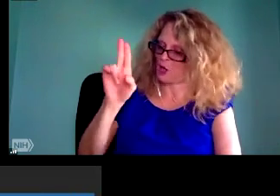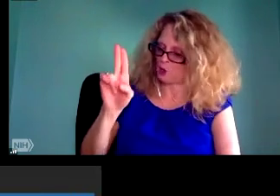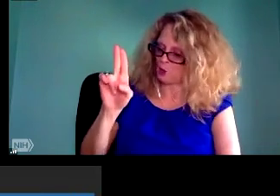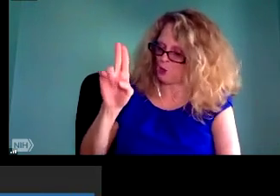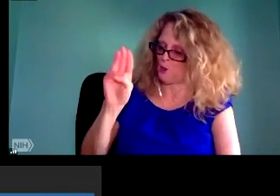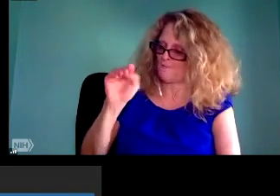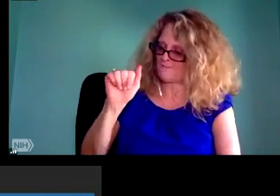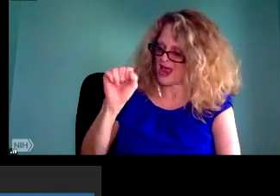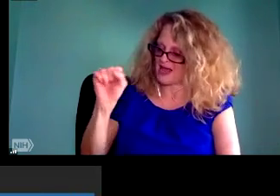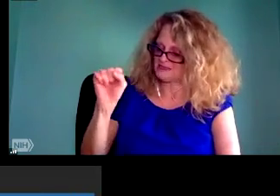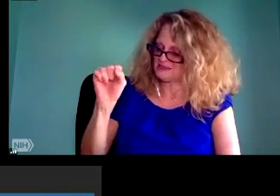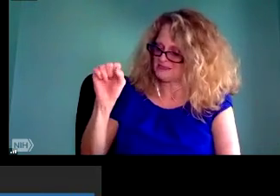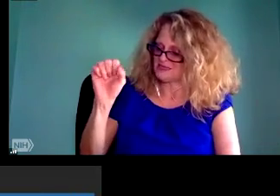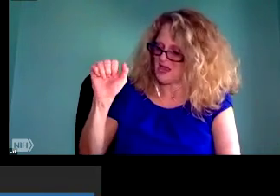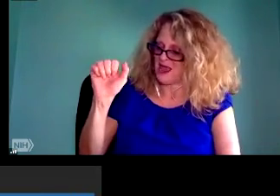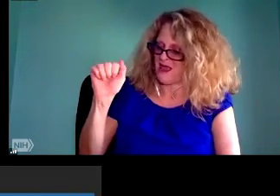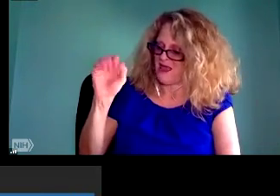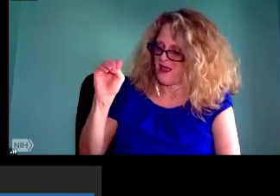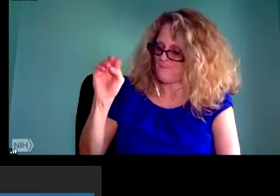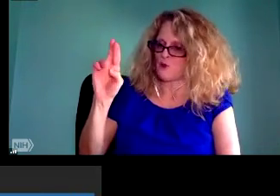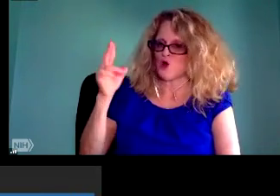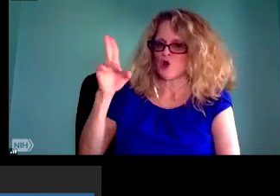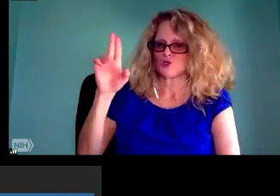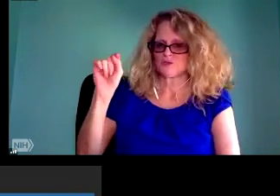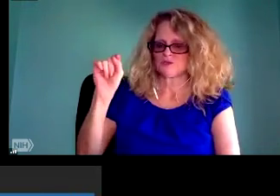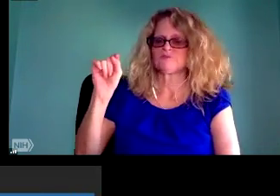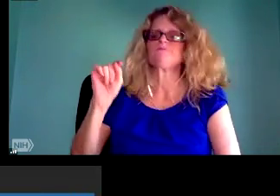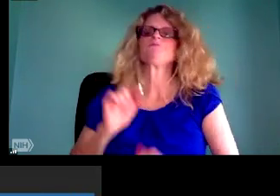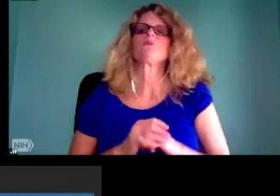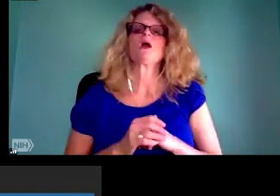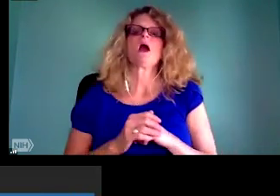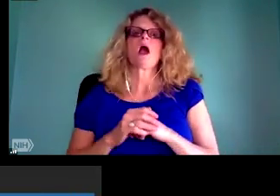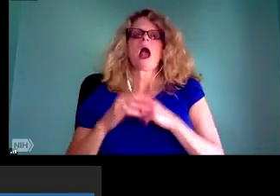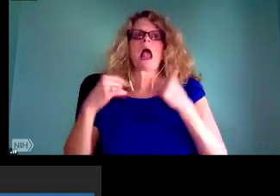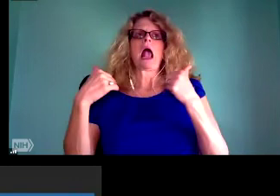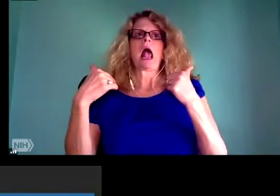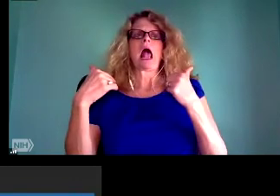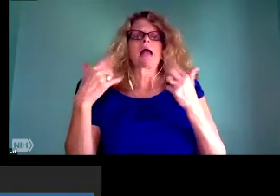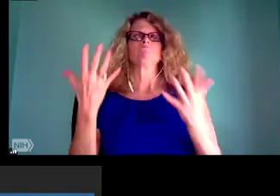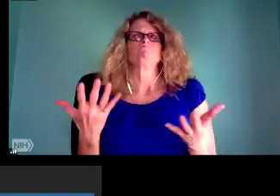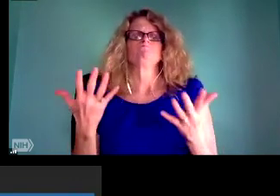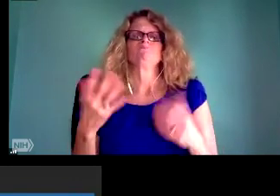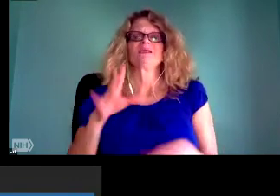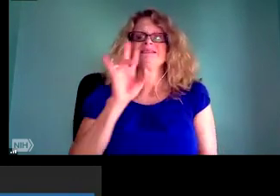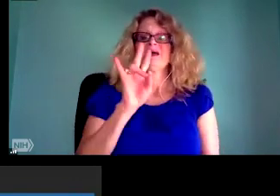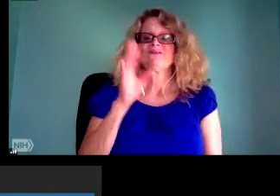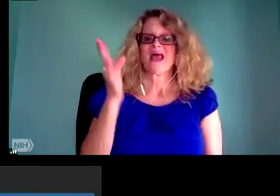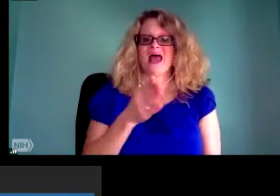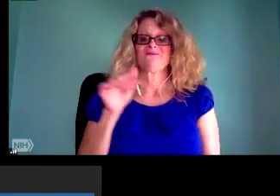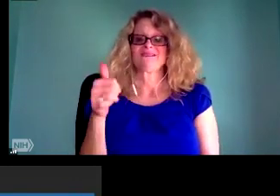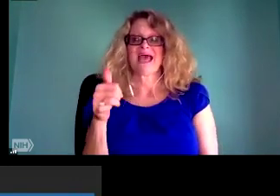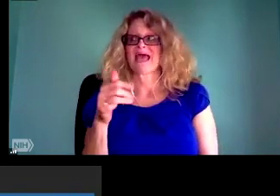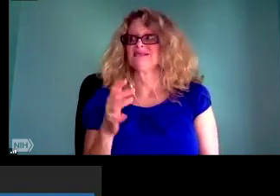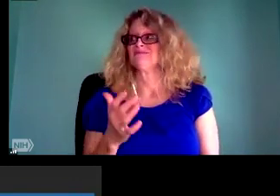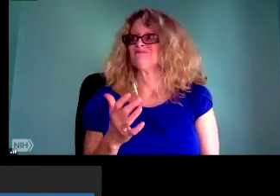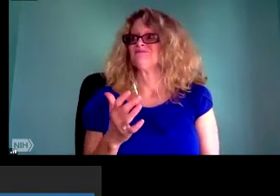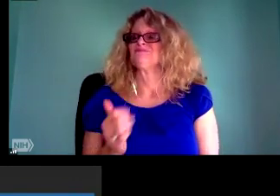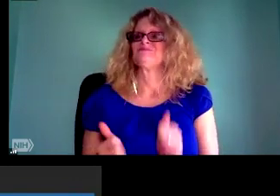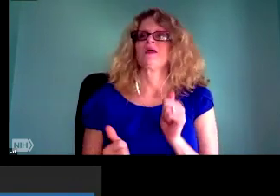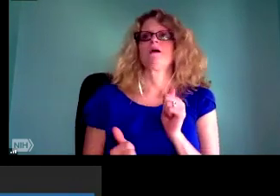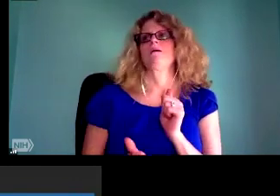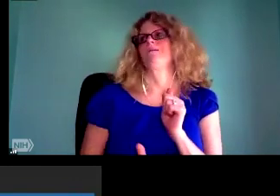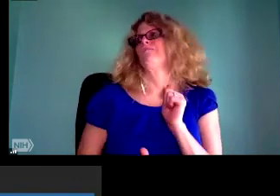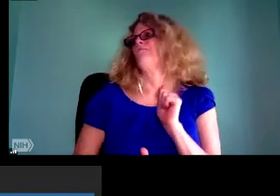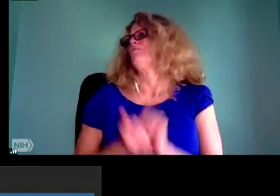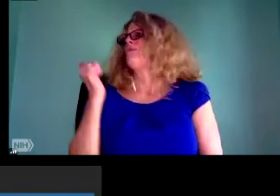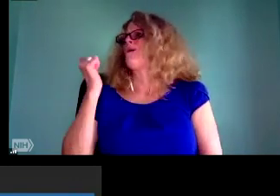discourses that are akin to the discourses we heard during the era of big cotton. And, which